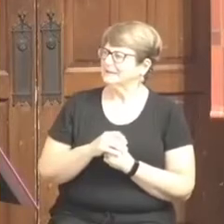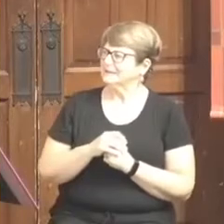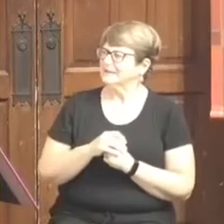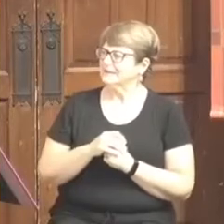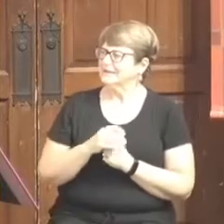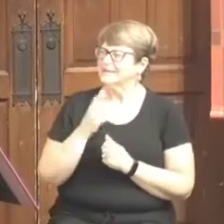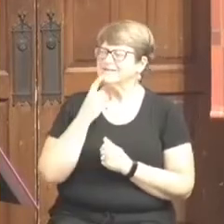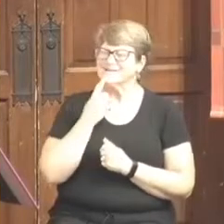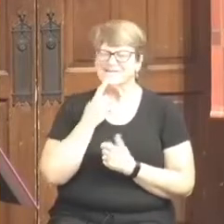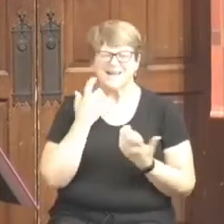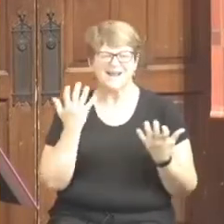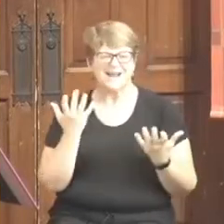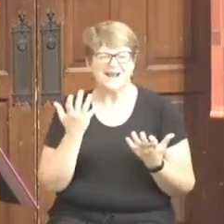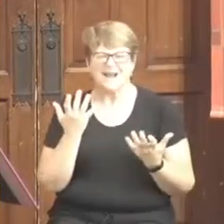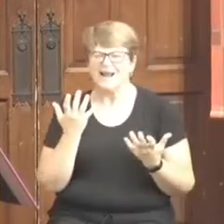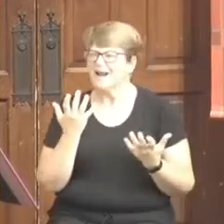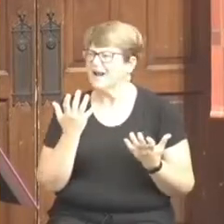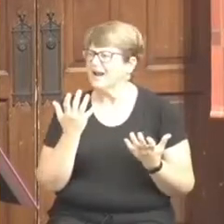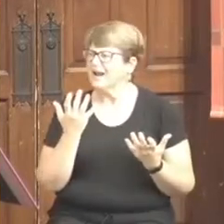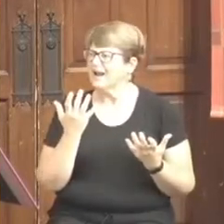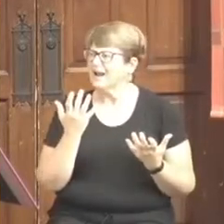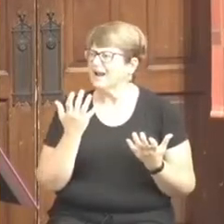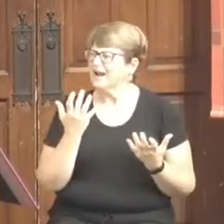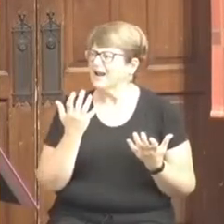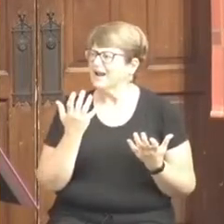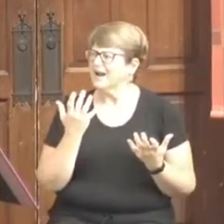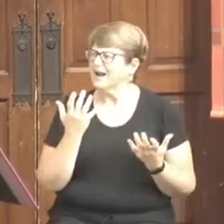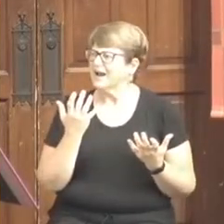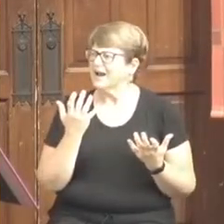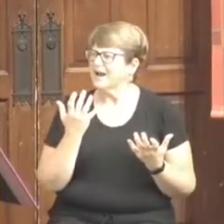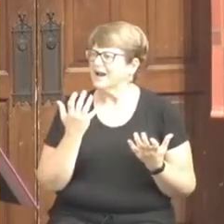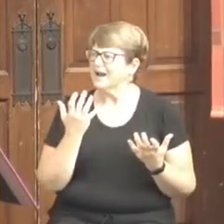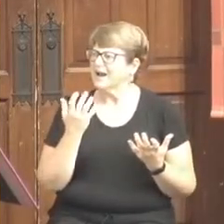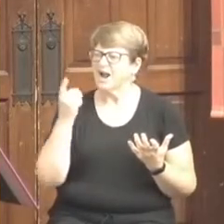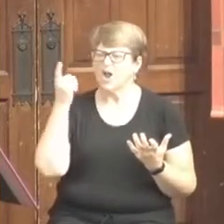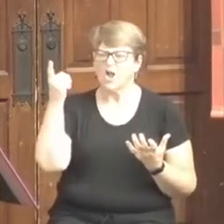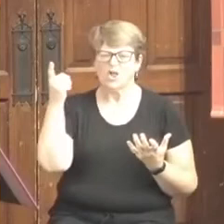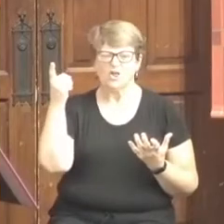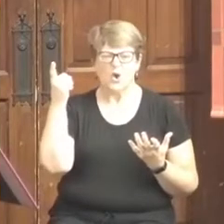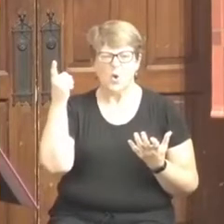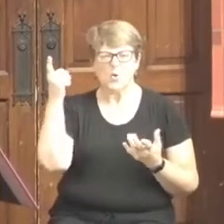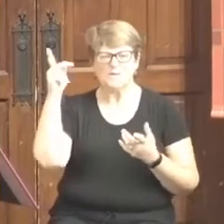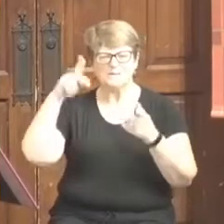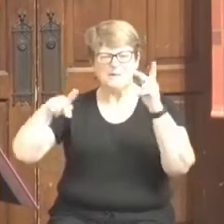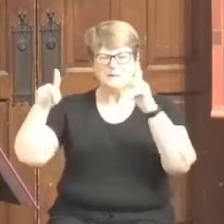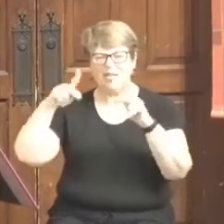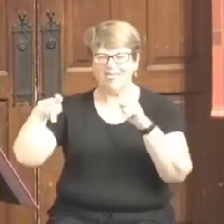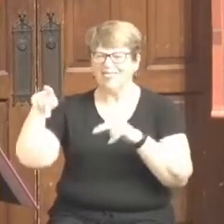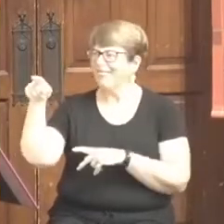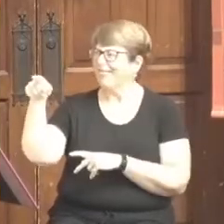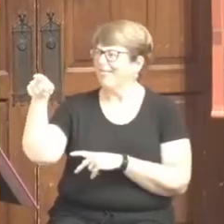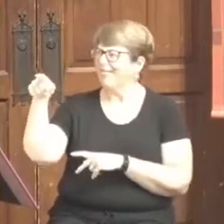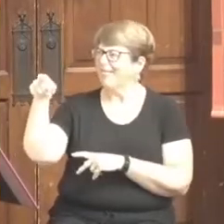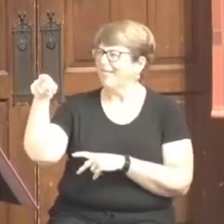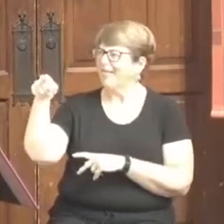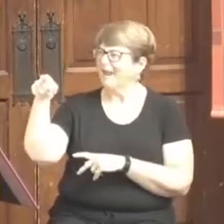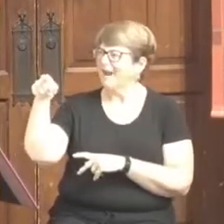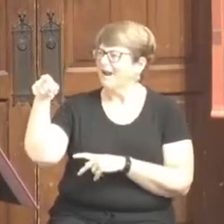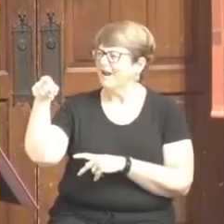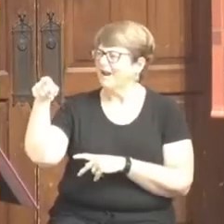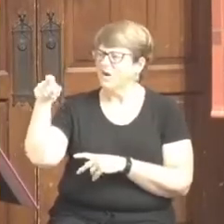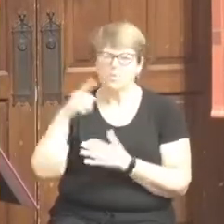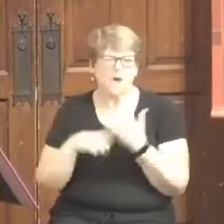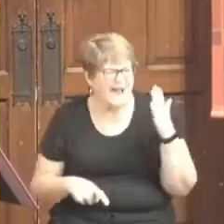said to me, those effing people stink. I said,